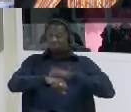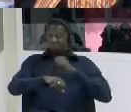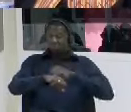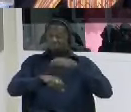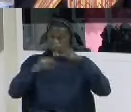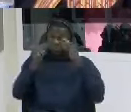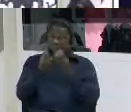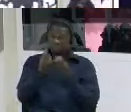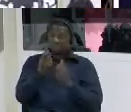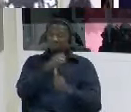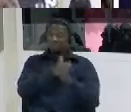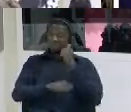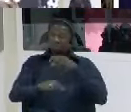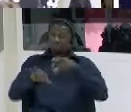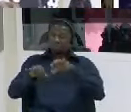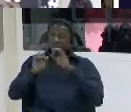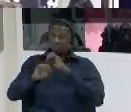mile two